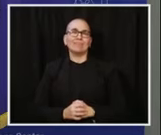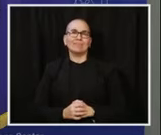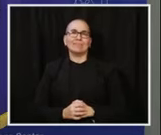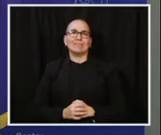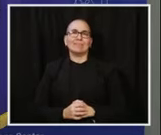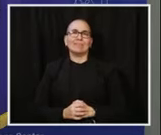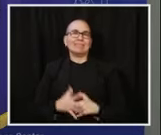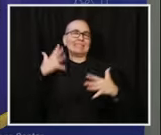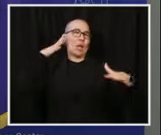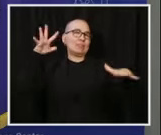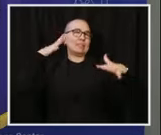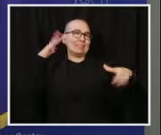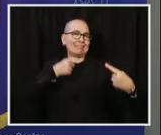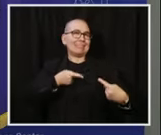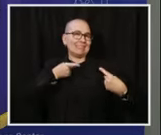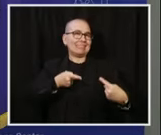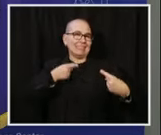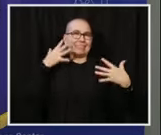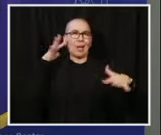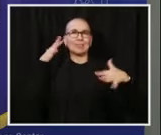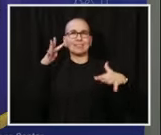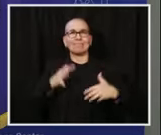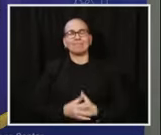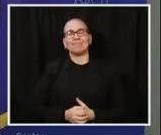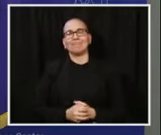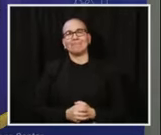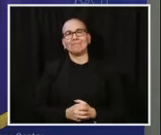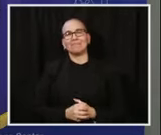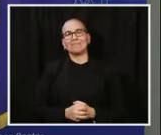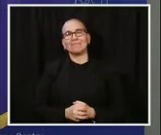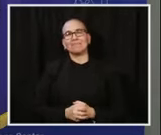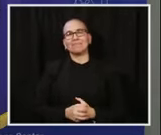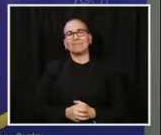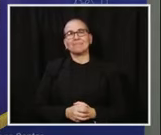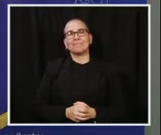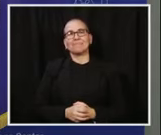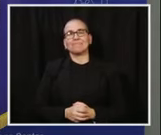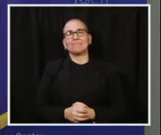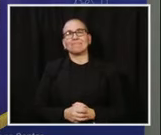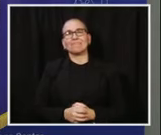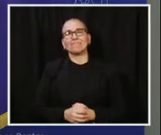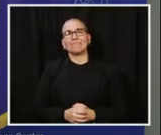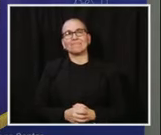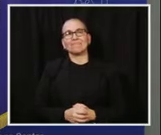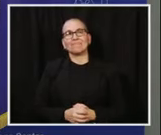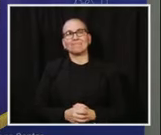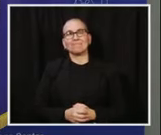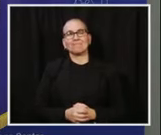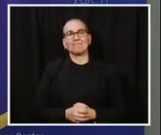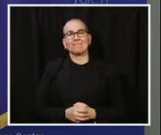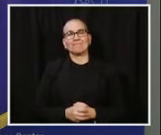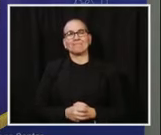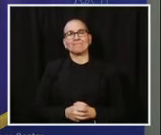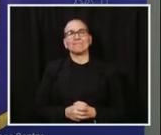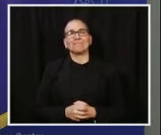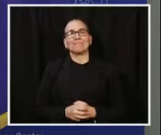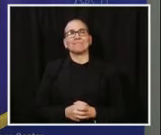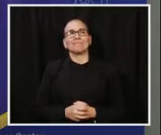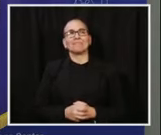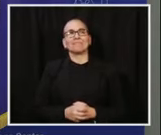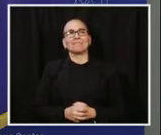our family members who is an essential caregiver tested positive